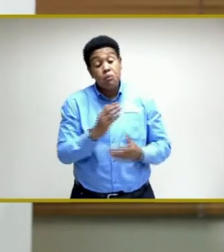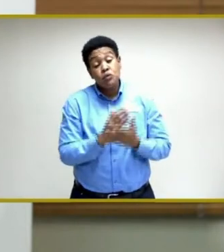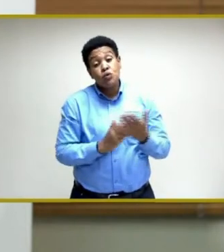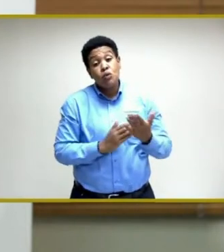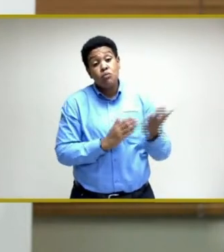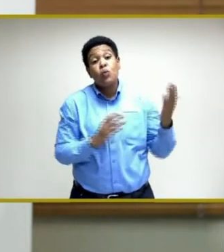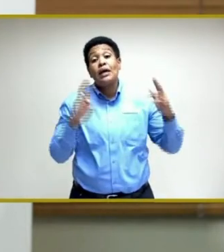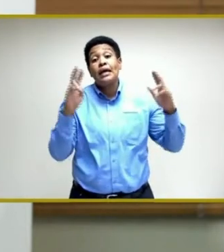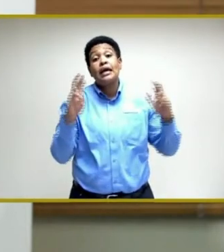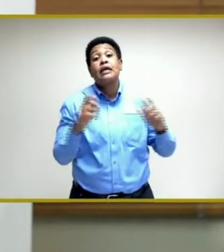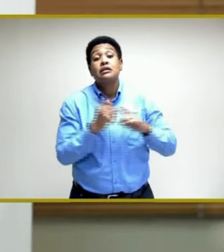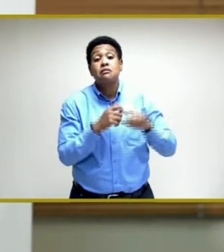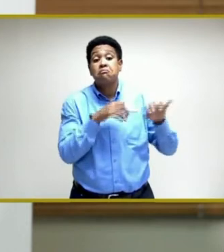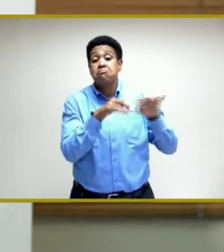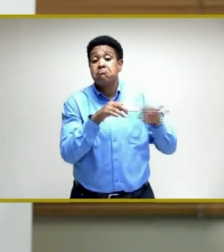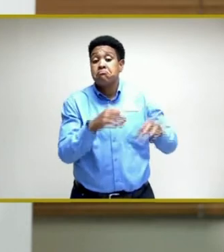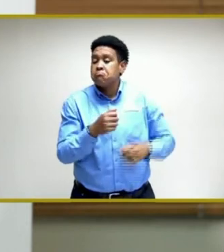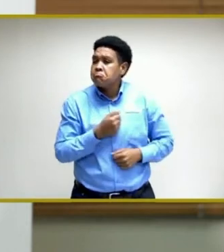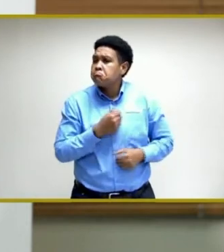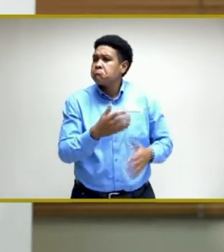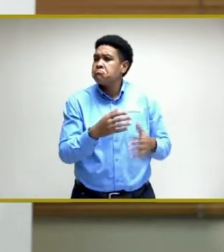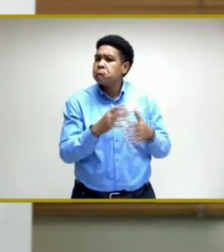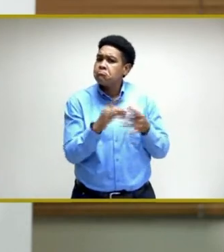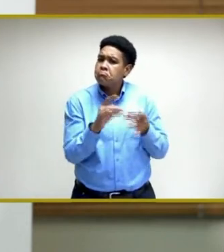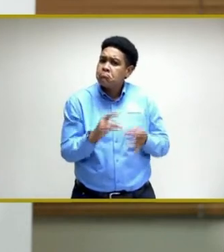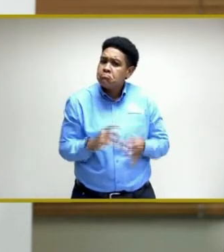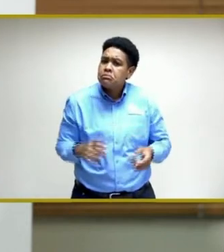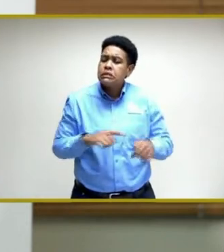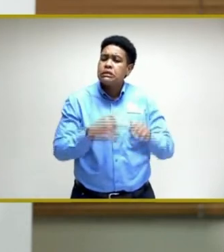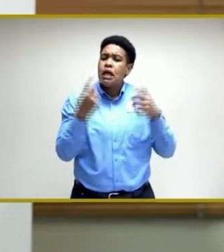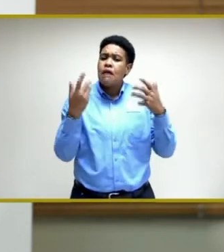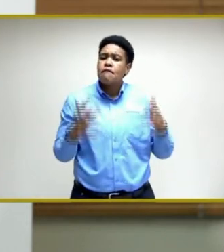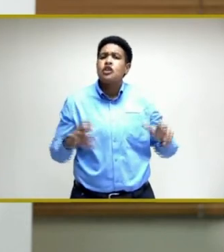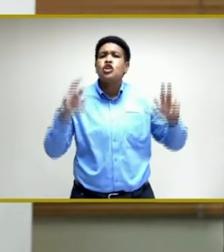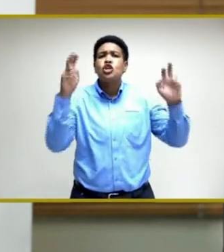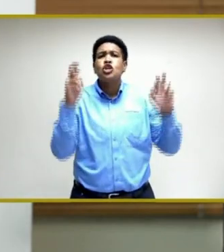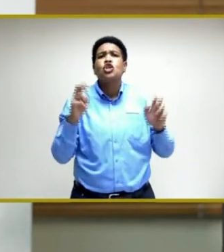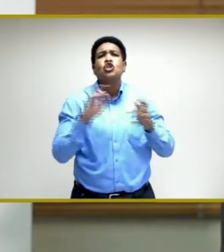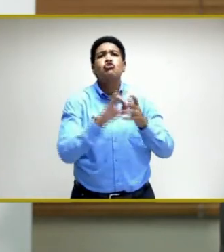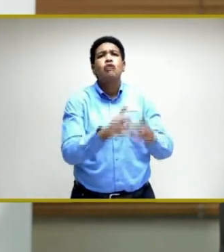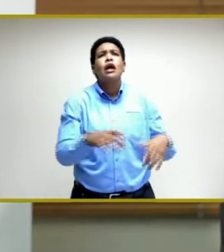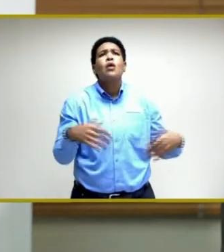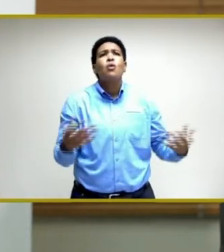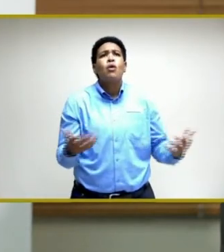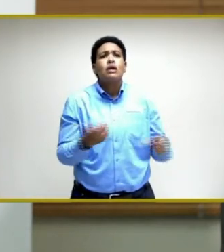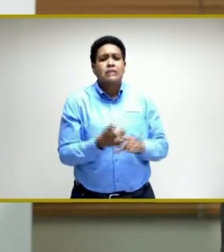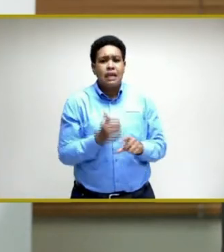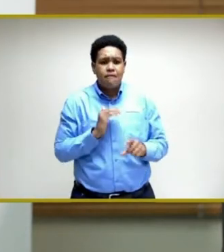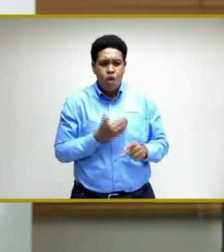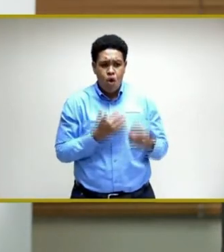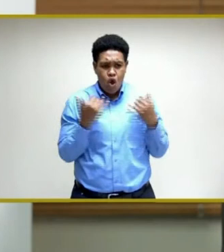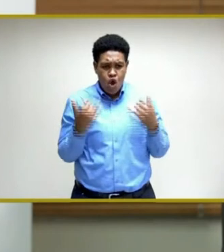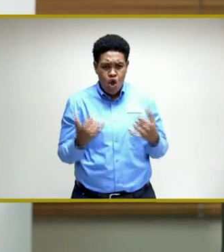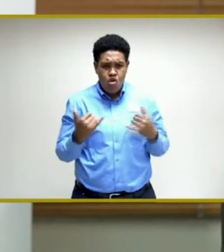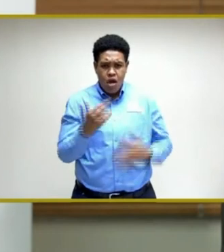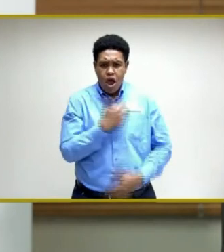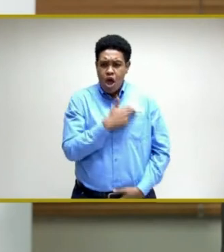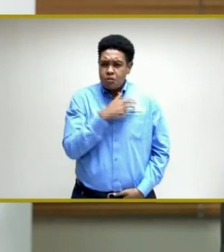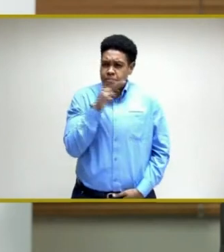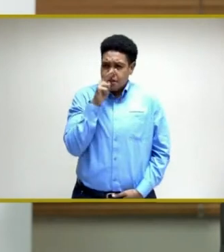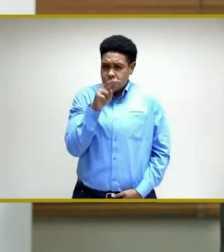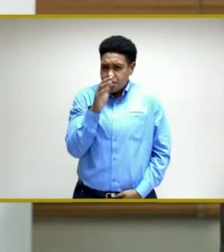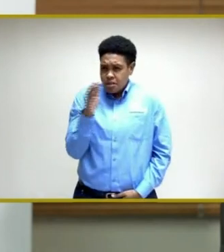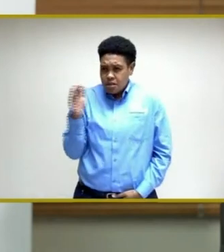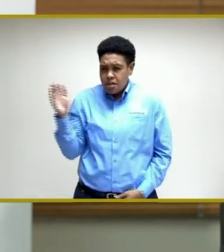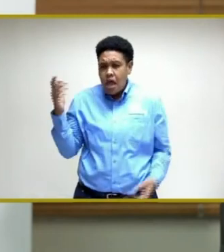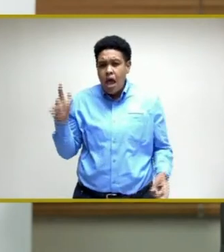those have been ventilated, or at least a discussion has begun. Issues around our current state of hospitals, and